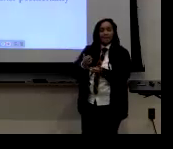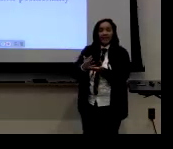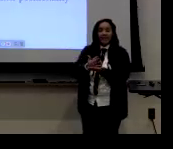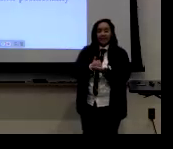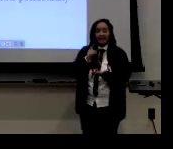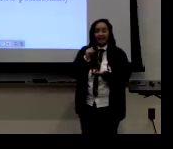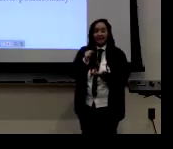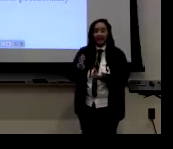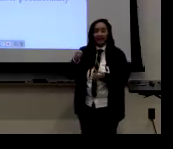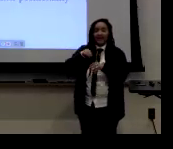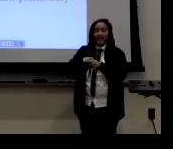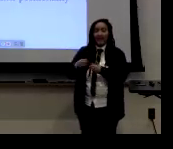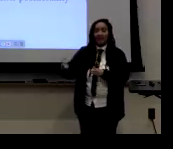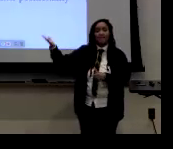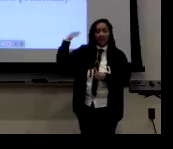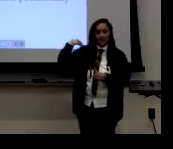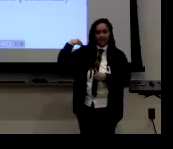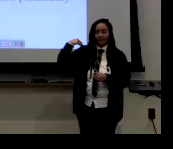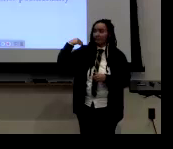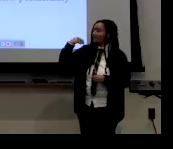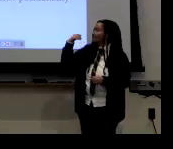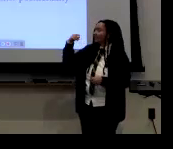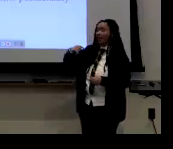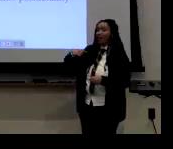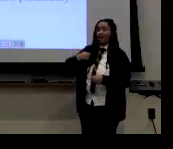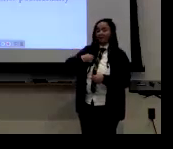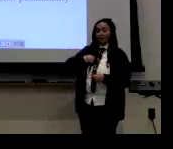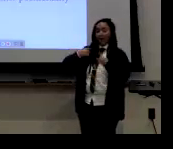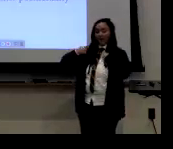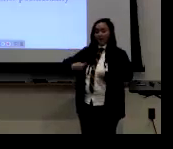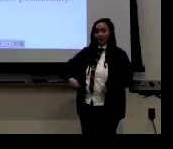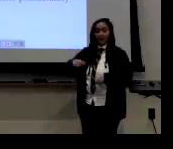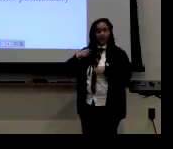And my experience from my data collection in the past.